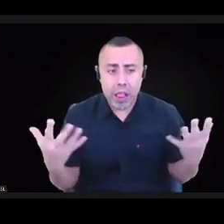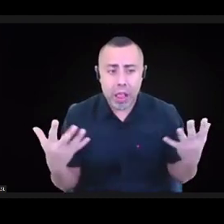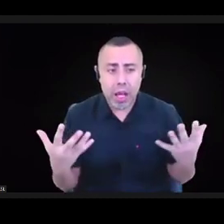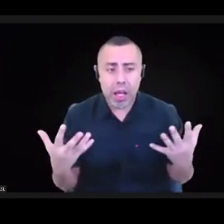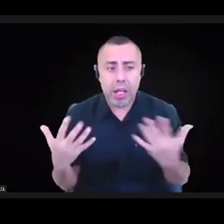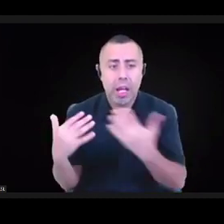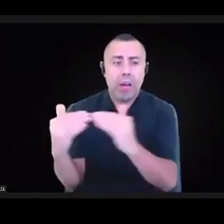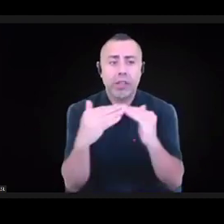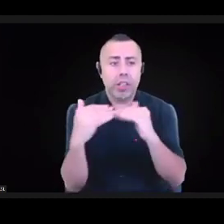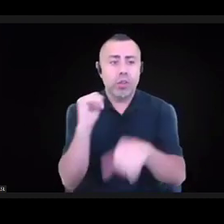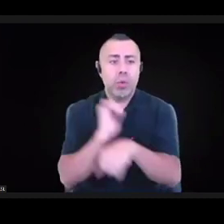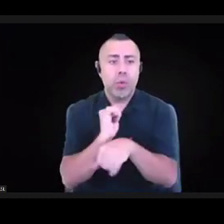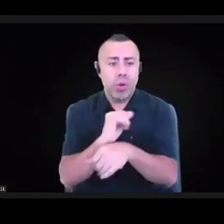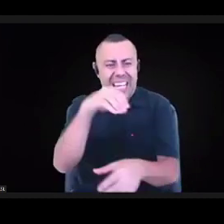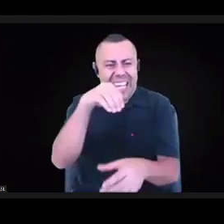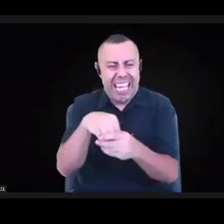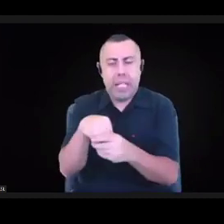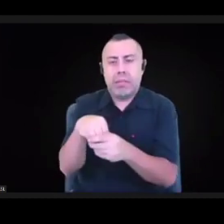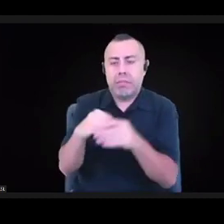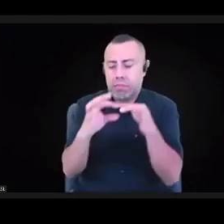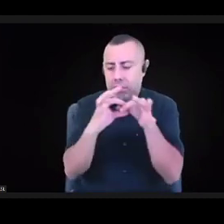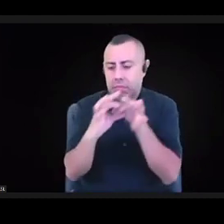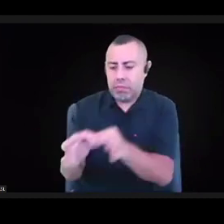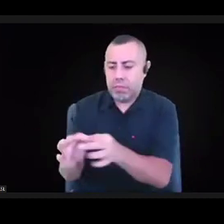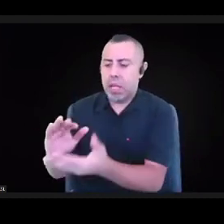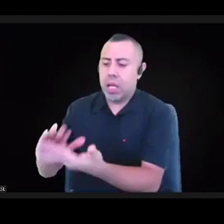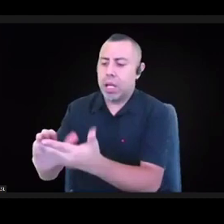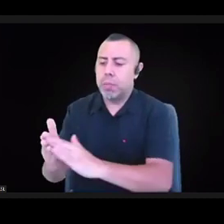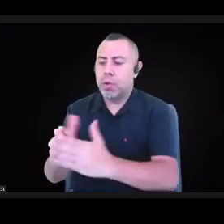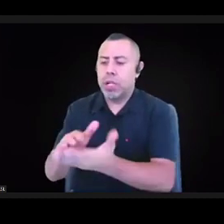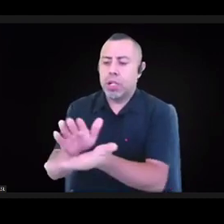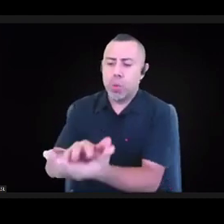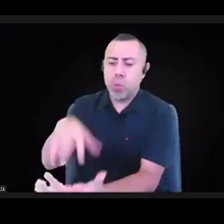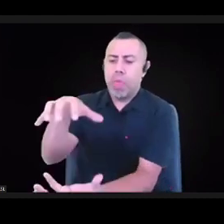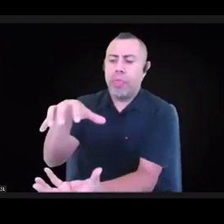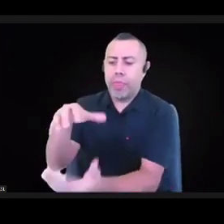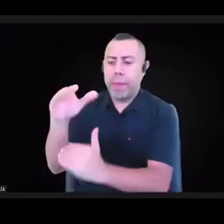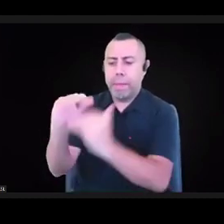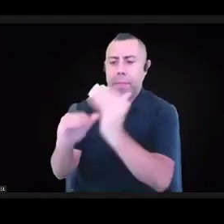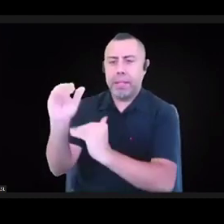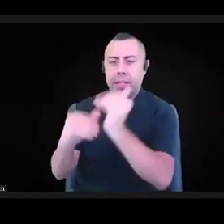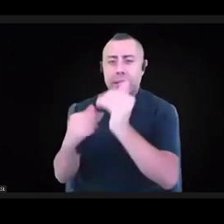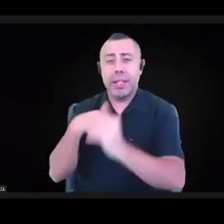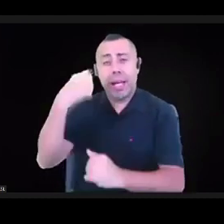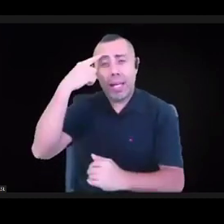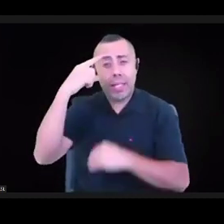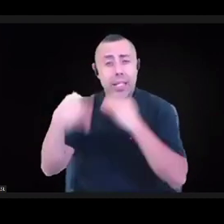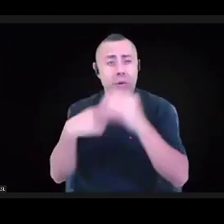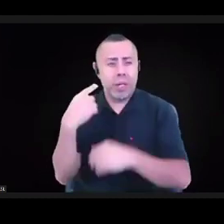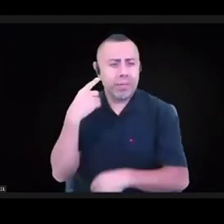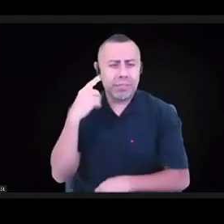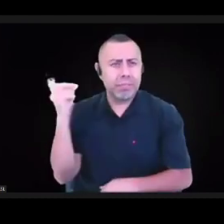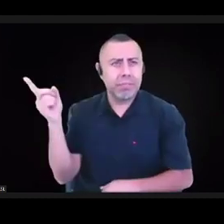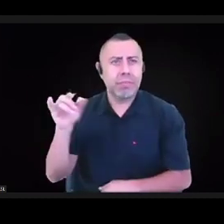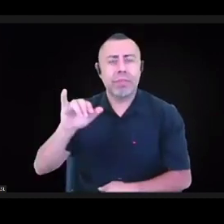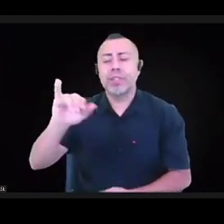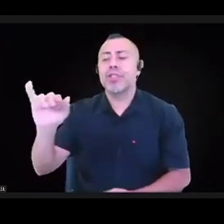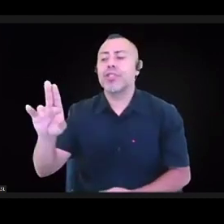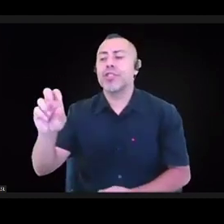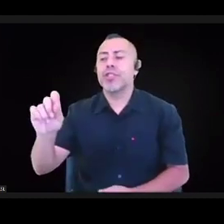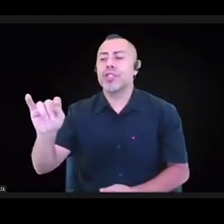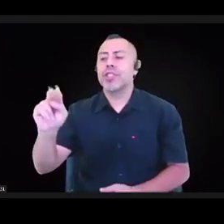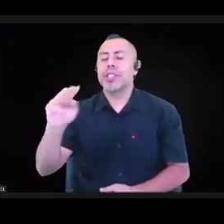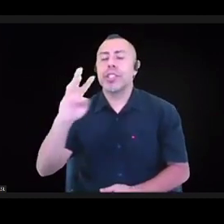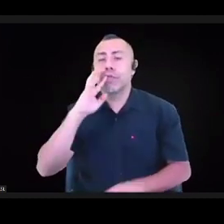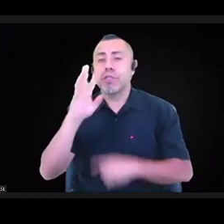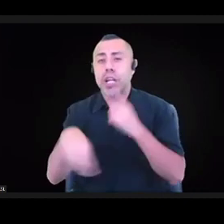And I think when Justin talks about the images of our downtown as sort of the tributes to white